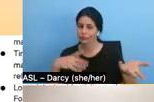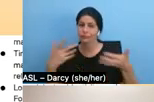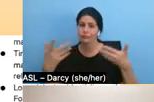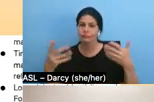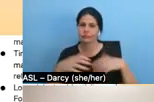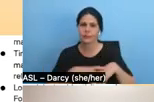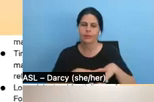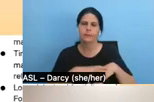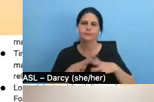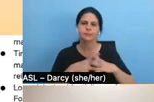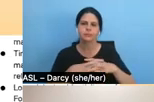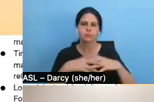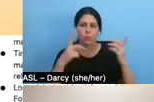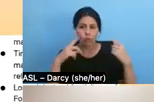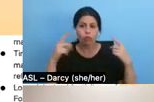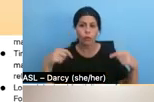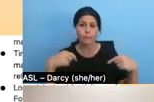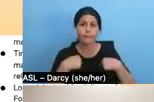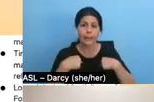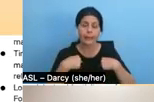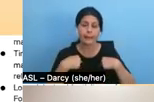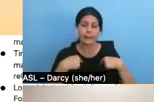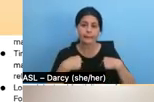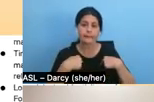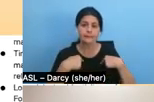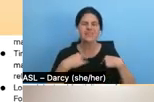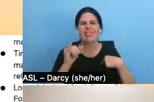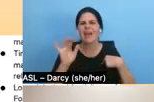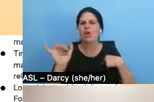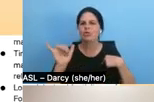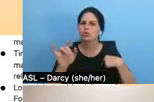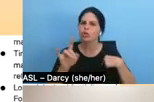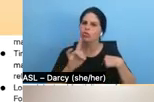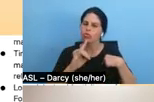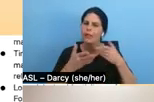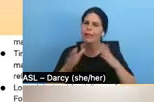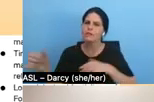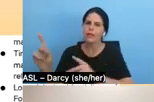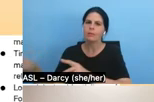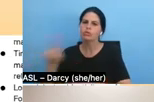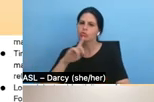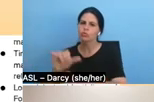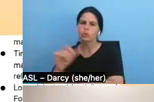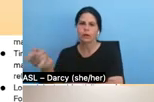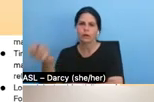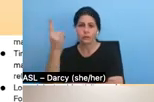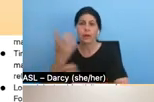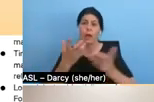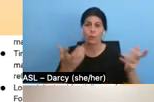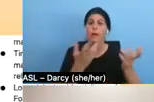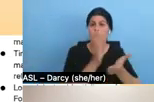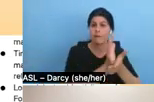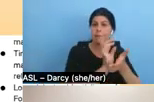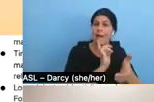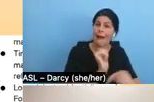Um, for me, this also allows for others to more honestly understand how much a film actually costs to make,